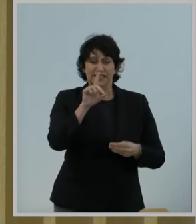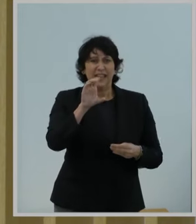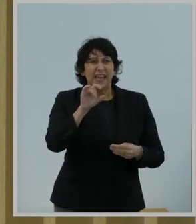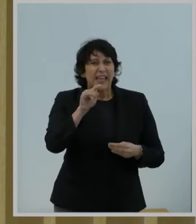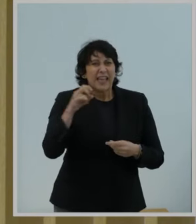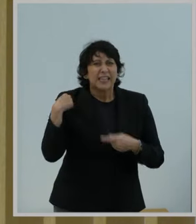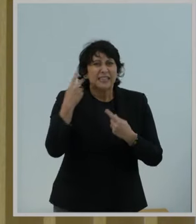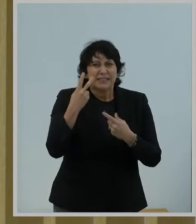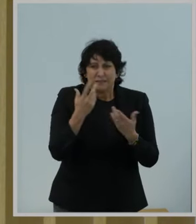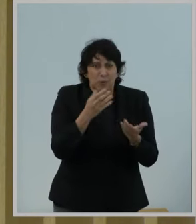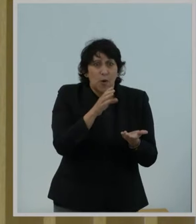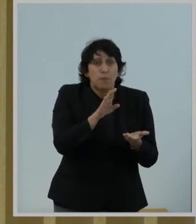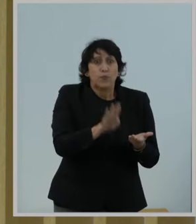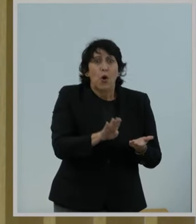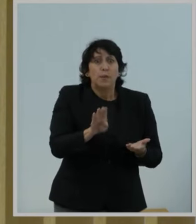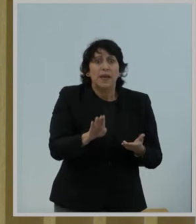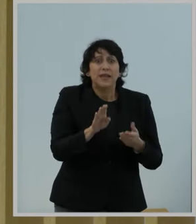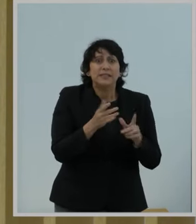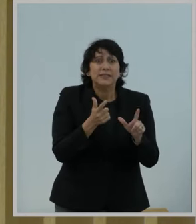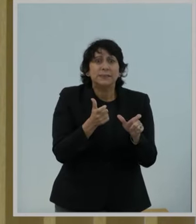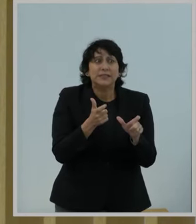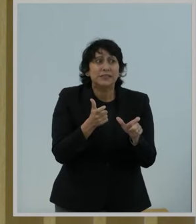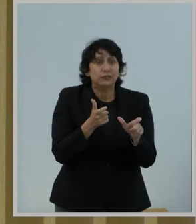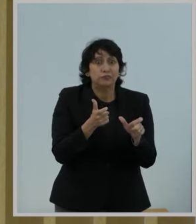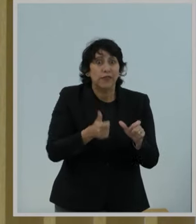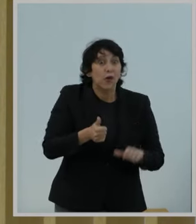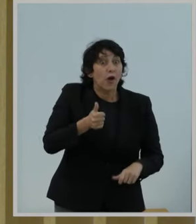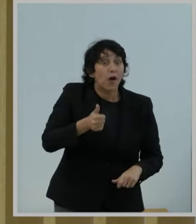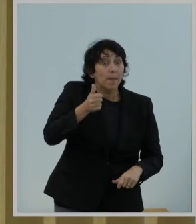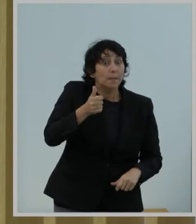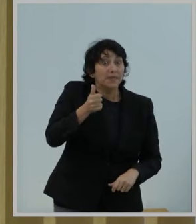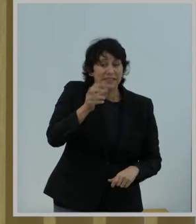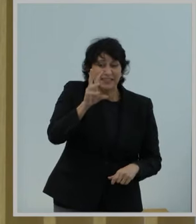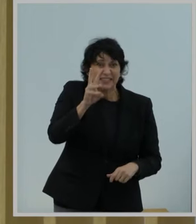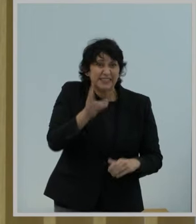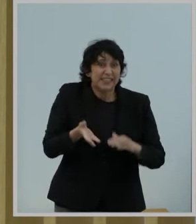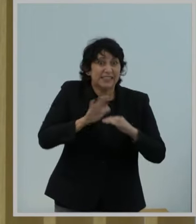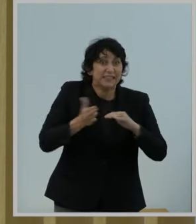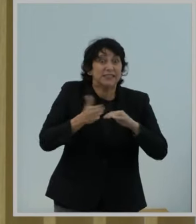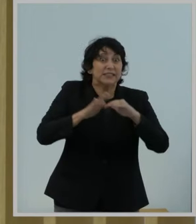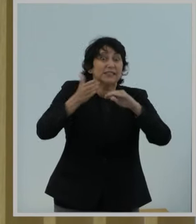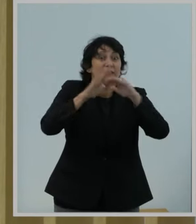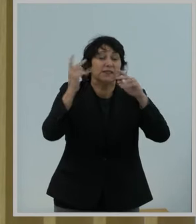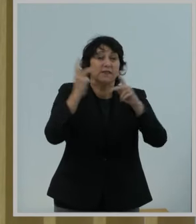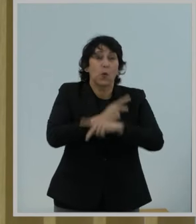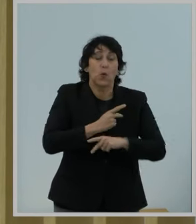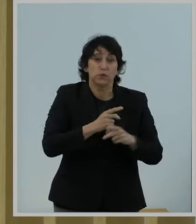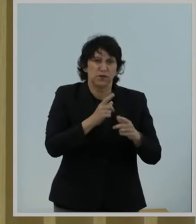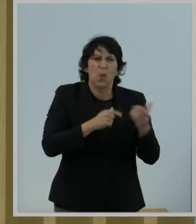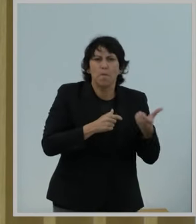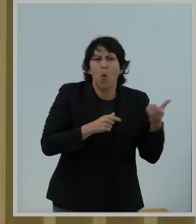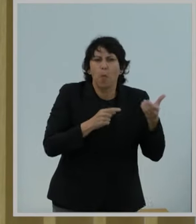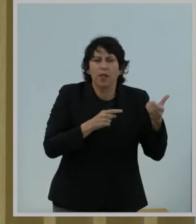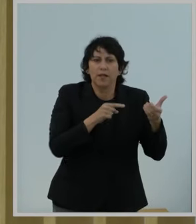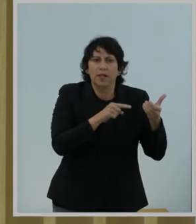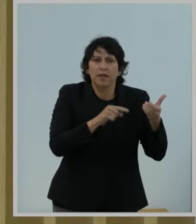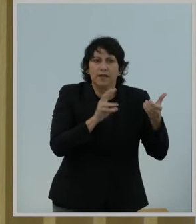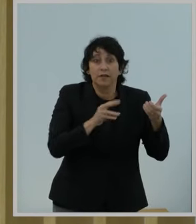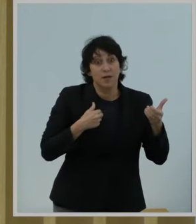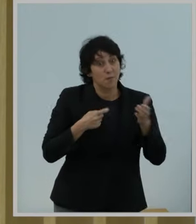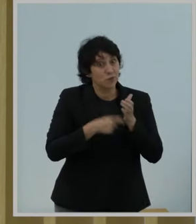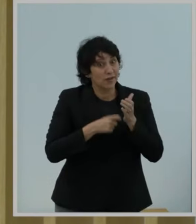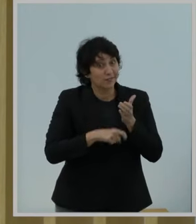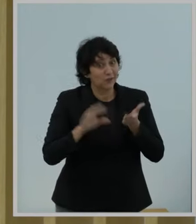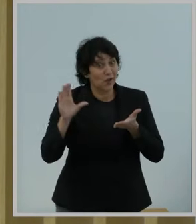speeds in the U.S. are up six-fold on the mobile side. Prices are down.